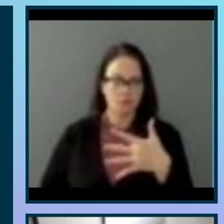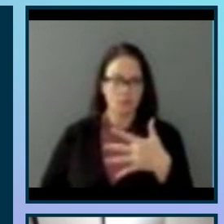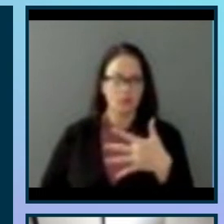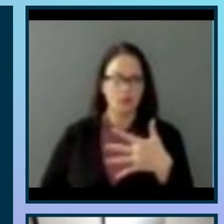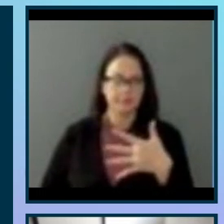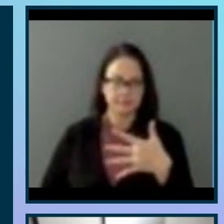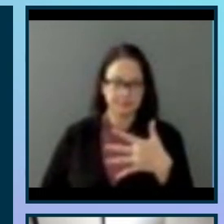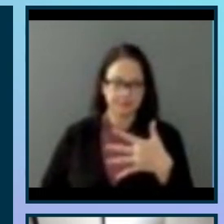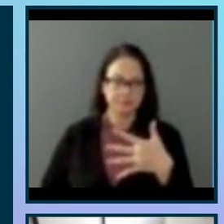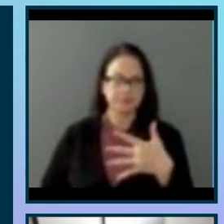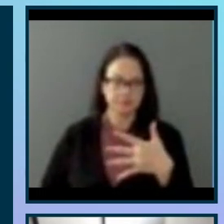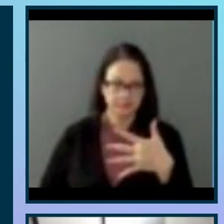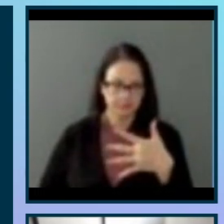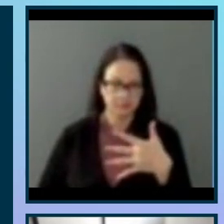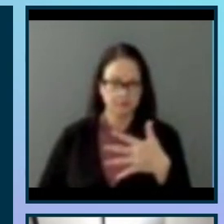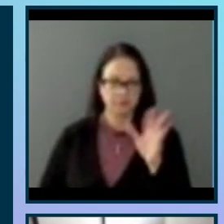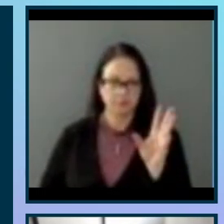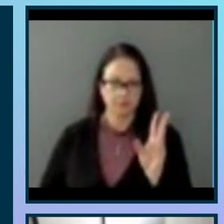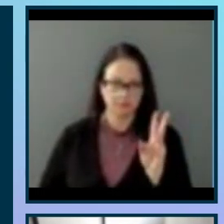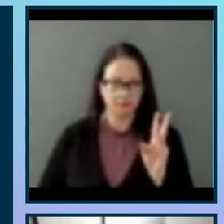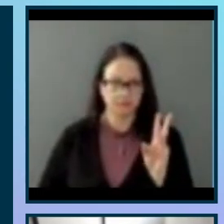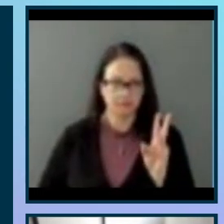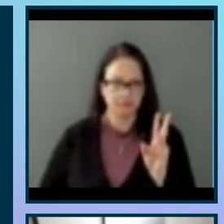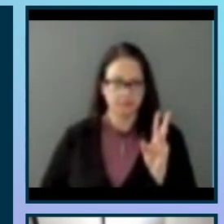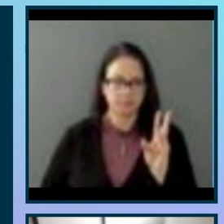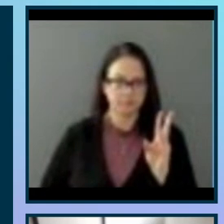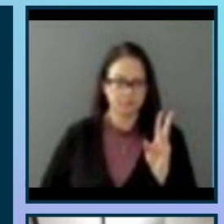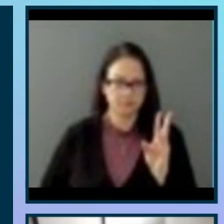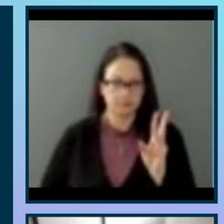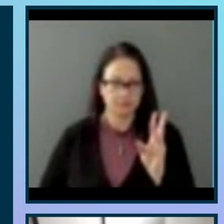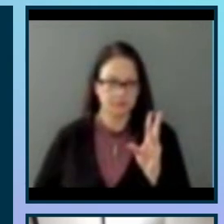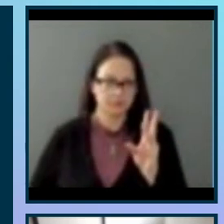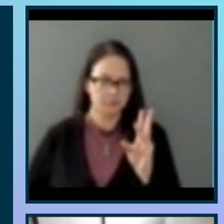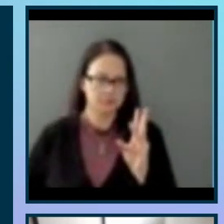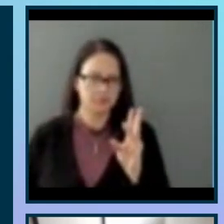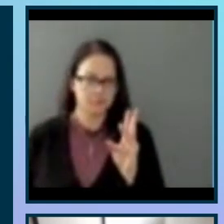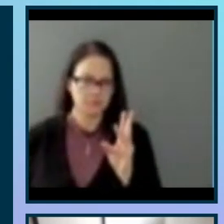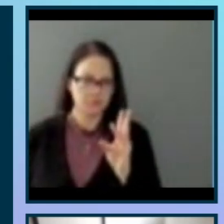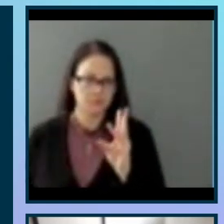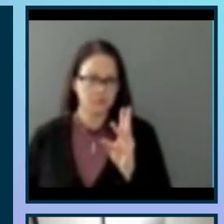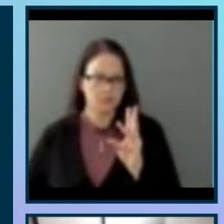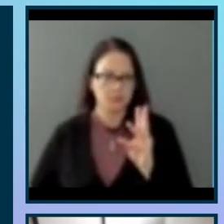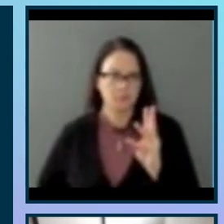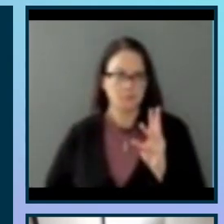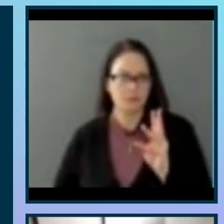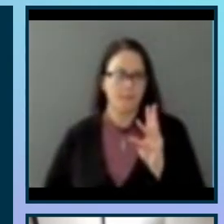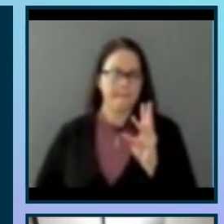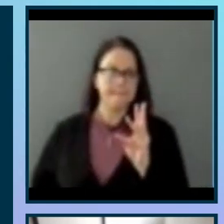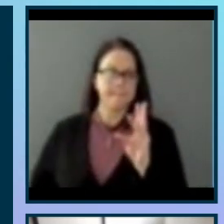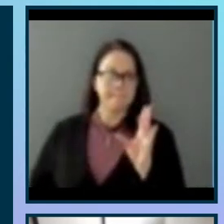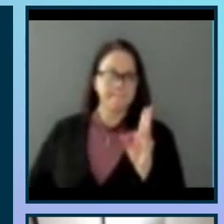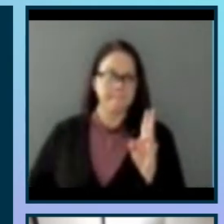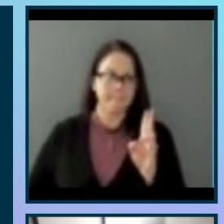input from the keyboard. compatible with text-to-speech so the user can use a screen reader, interface